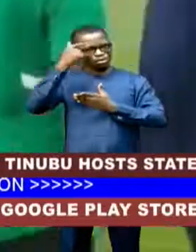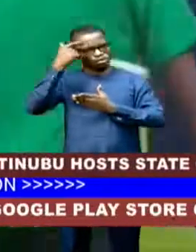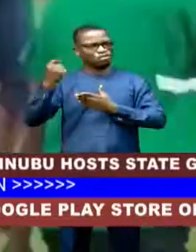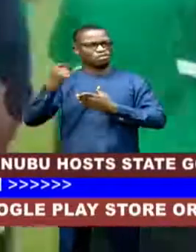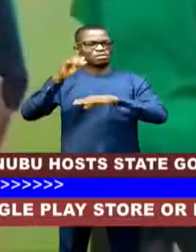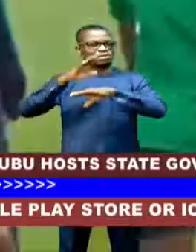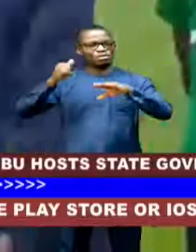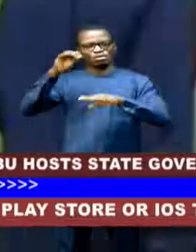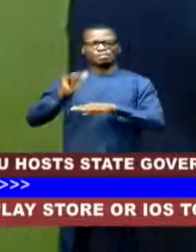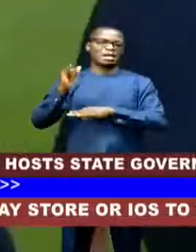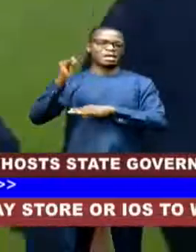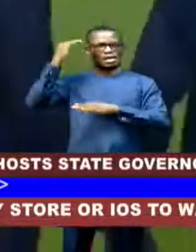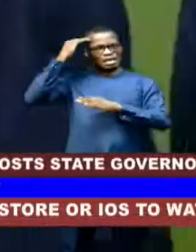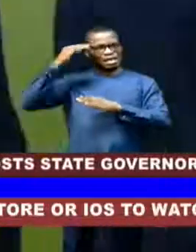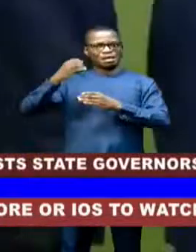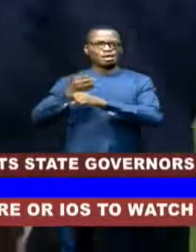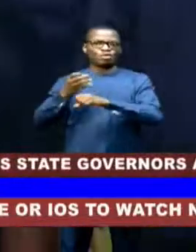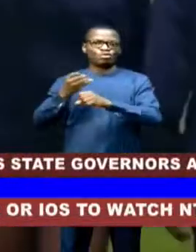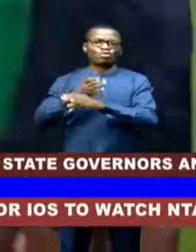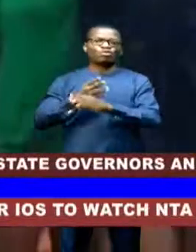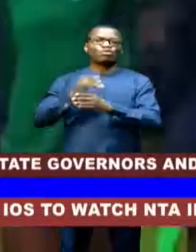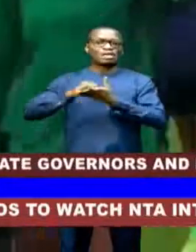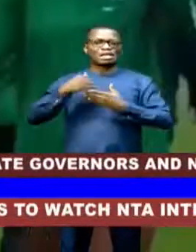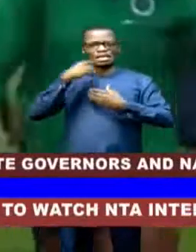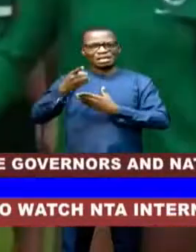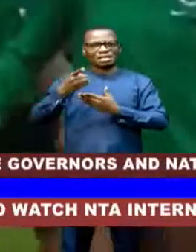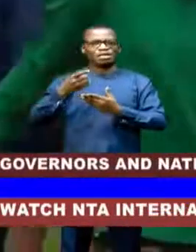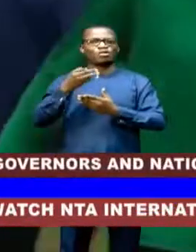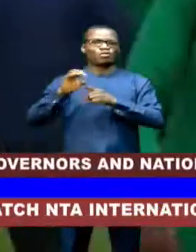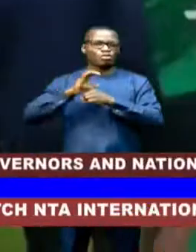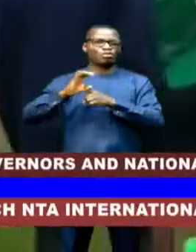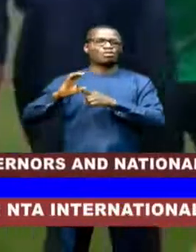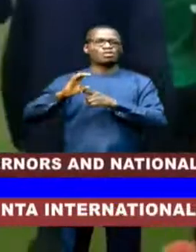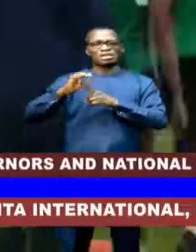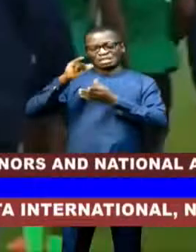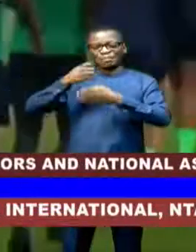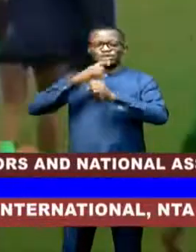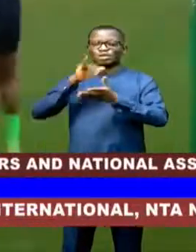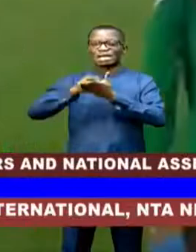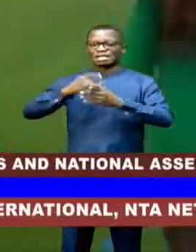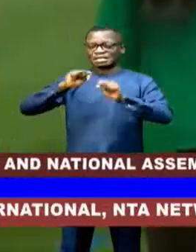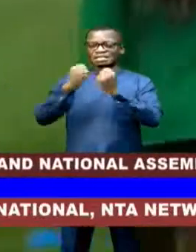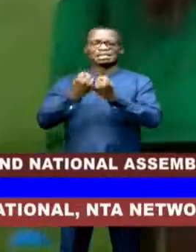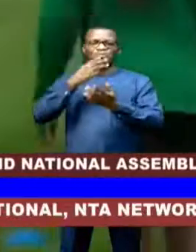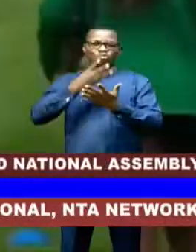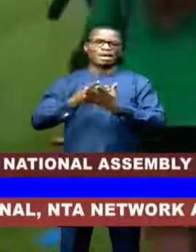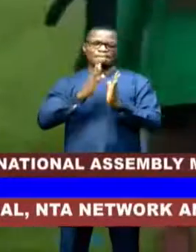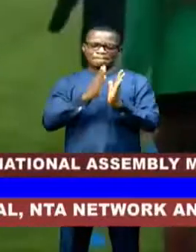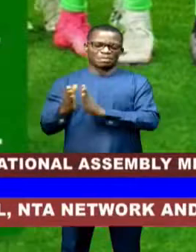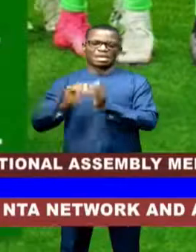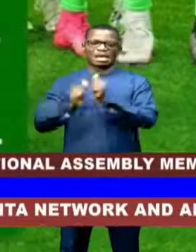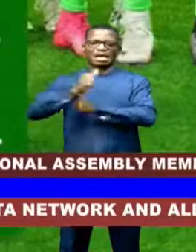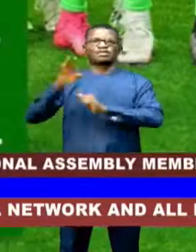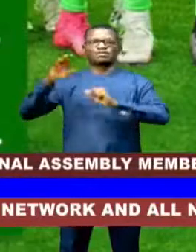coach Randy Waldron who advise the football body on the need for the international friendlies to ensure the team is well prepared ahead of the games in France.